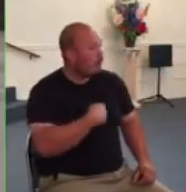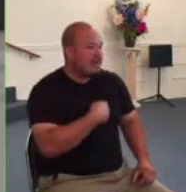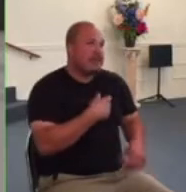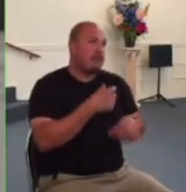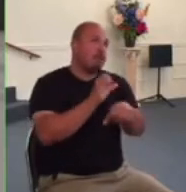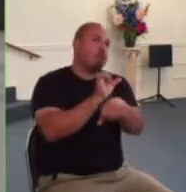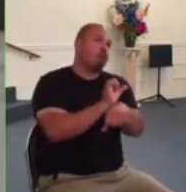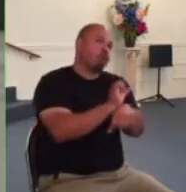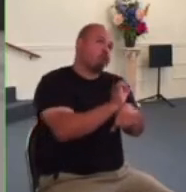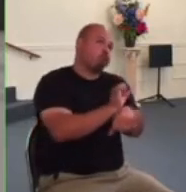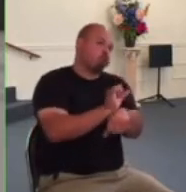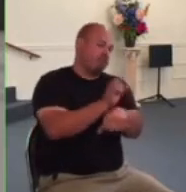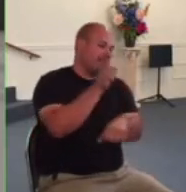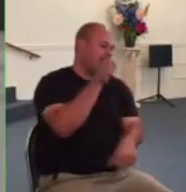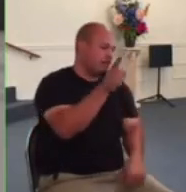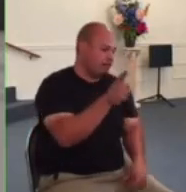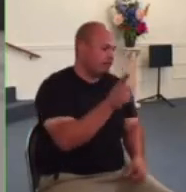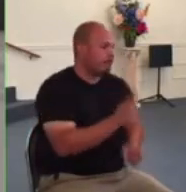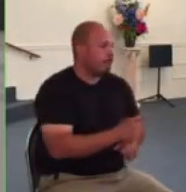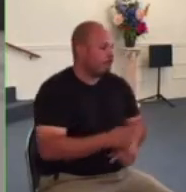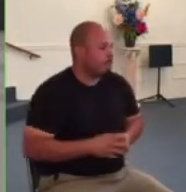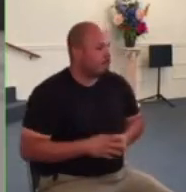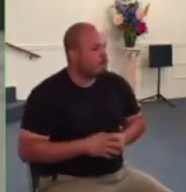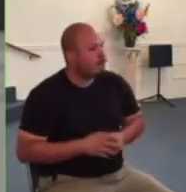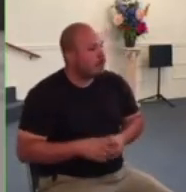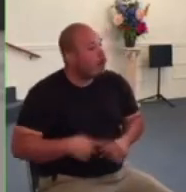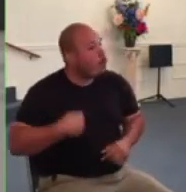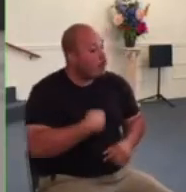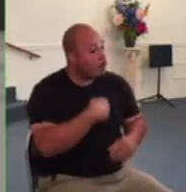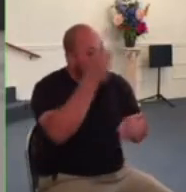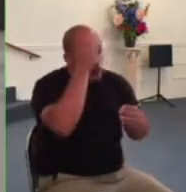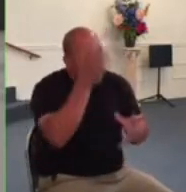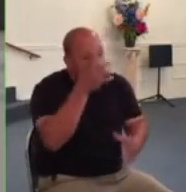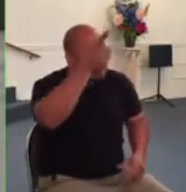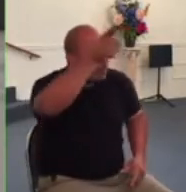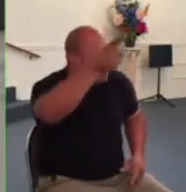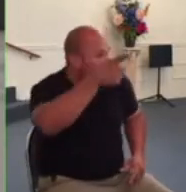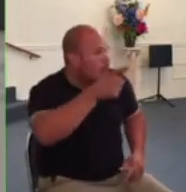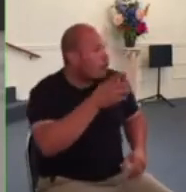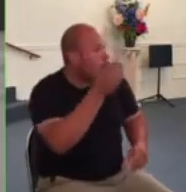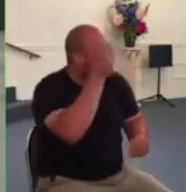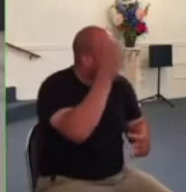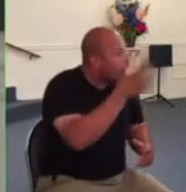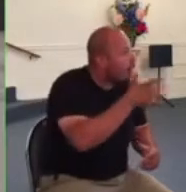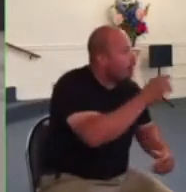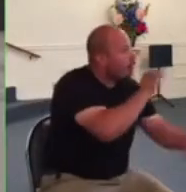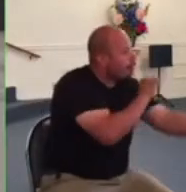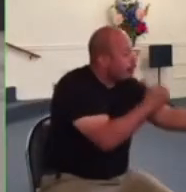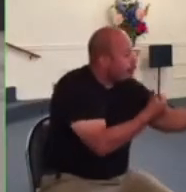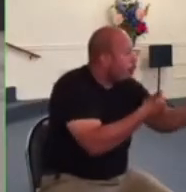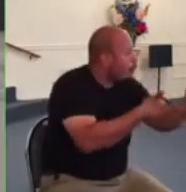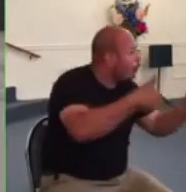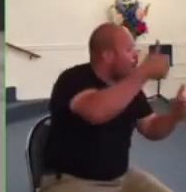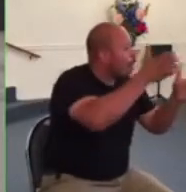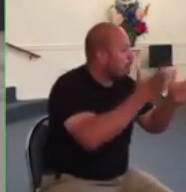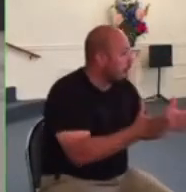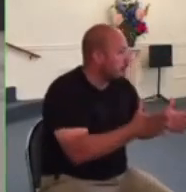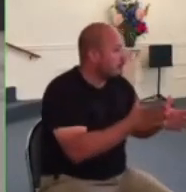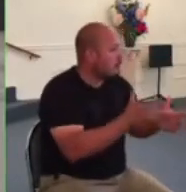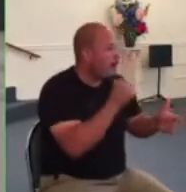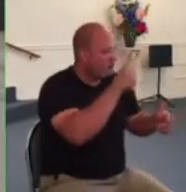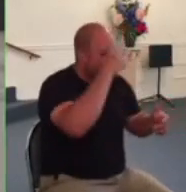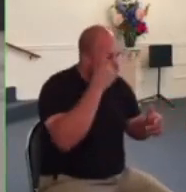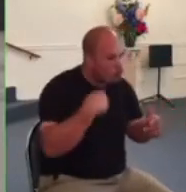obey the authorities god has placed over us not because they're right not even because we agree with them but